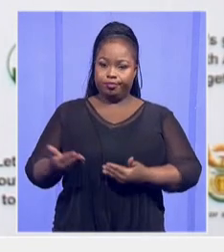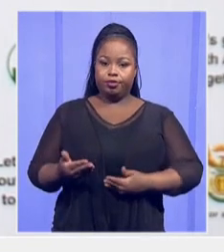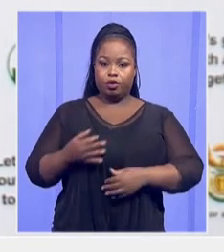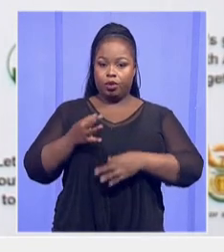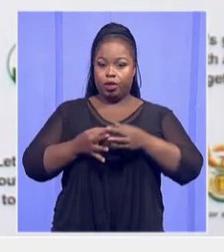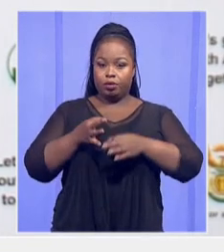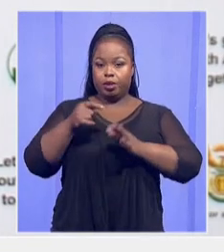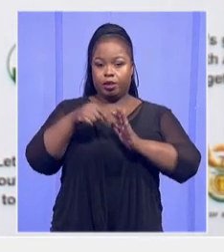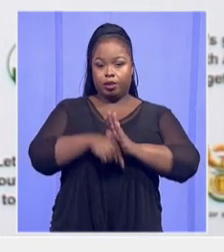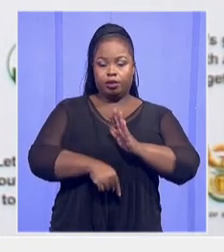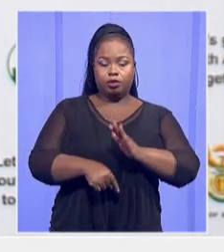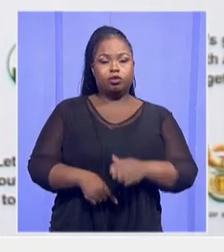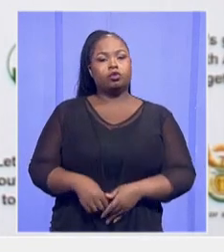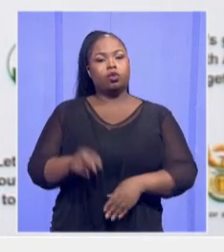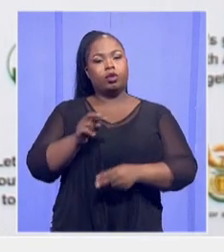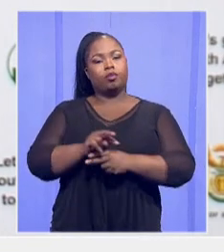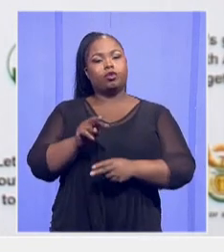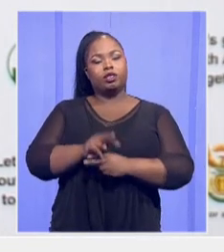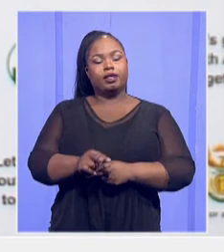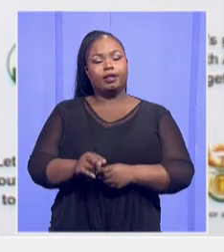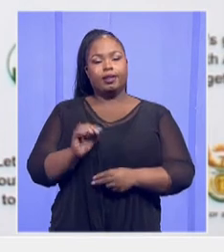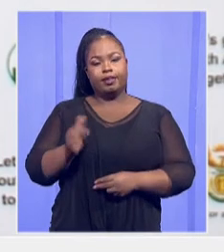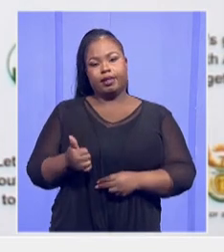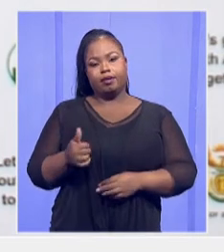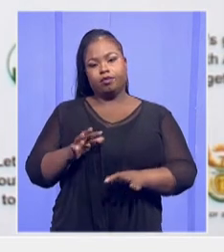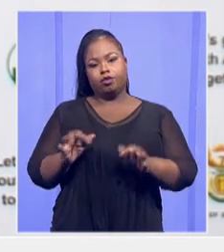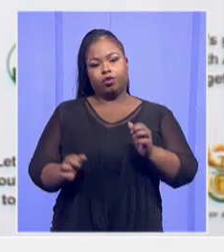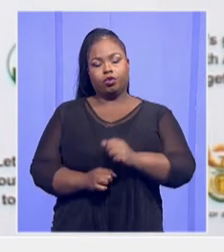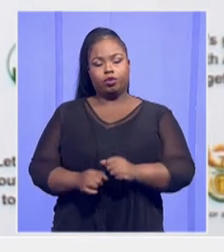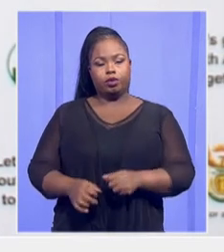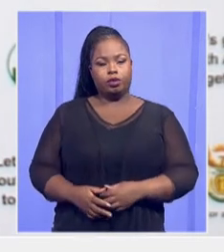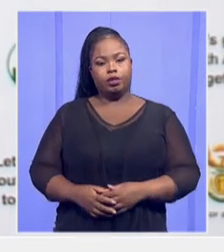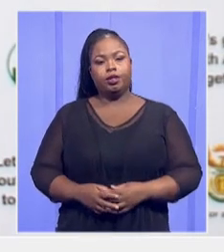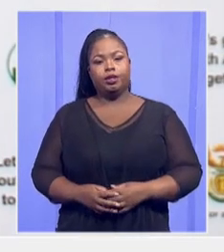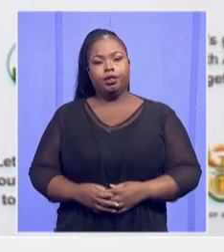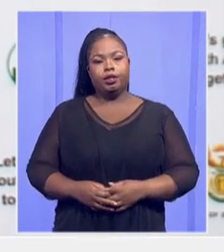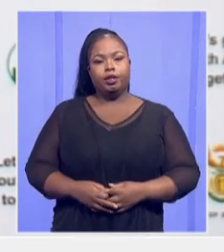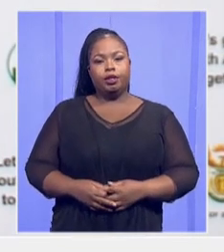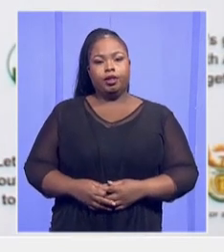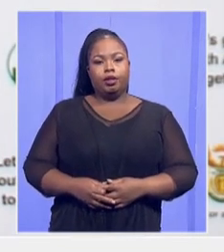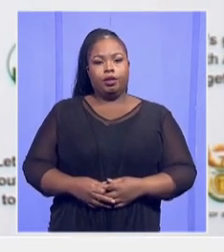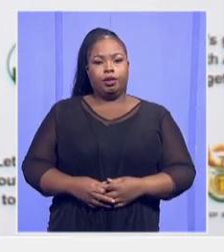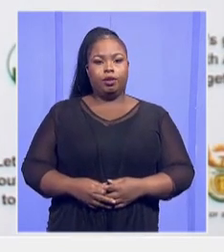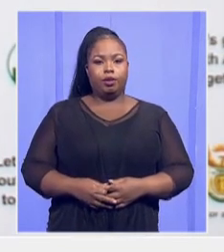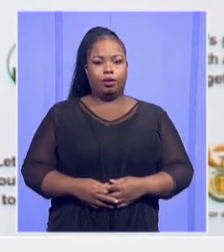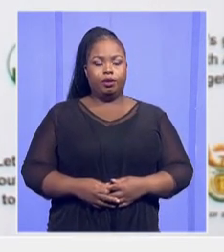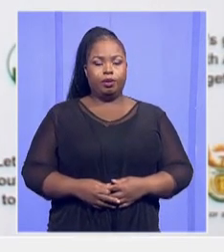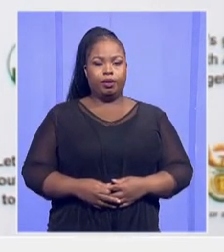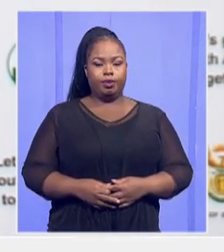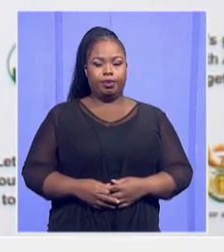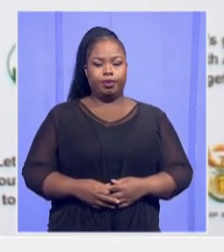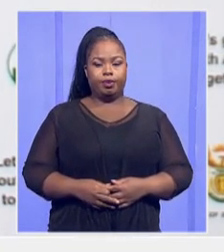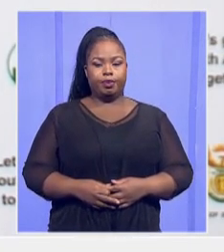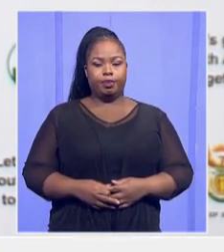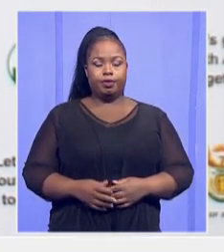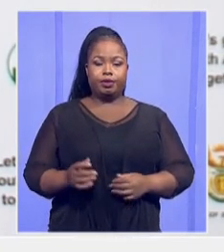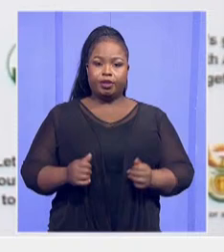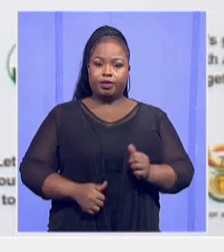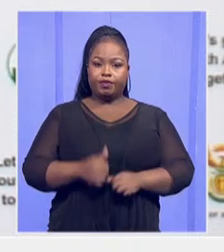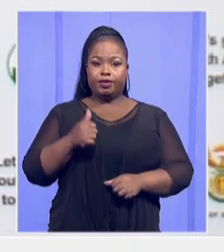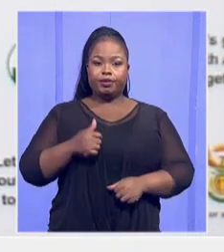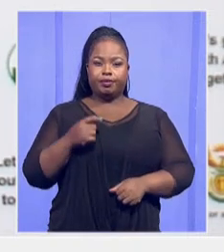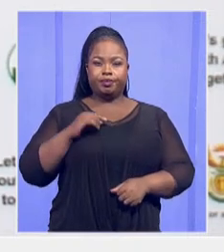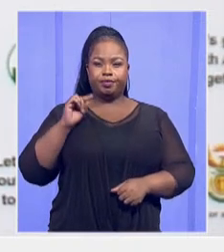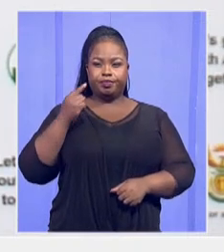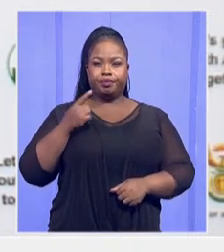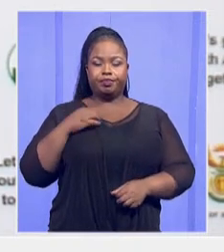the monitoring, then I will conclude. This first part simply highlights the specific